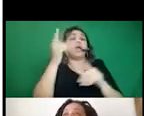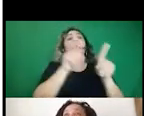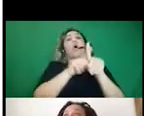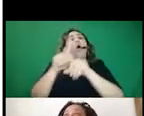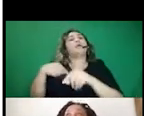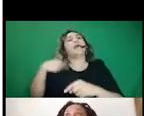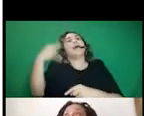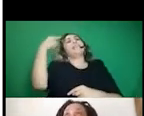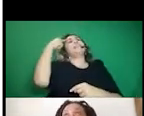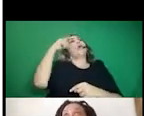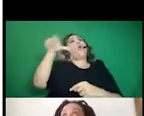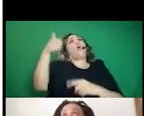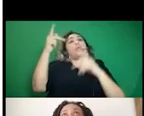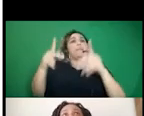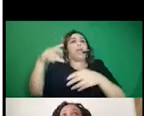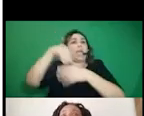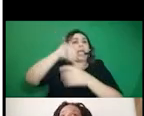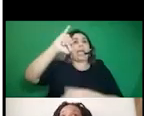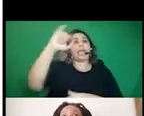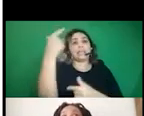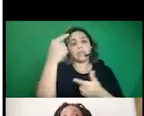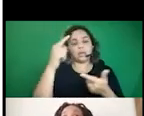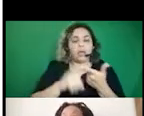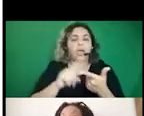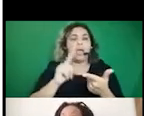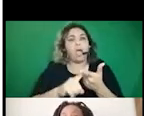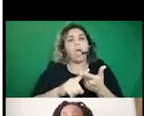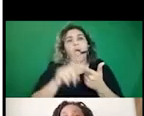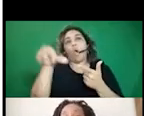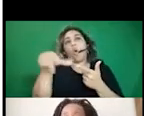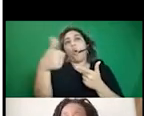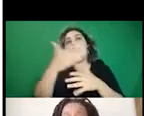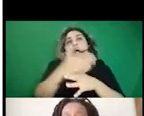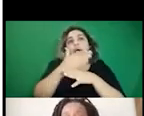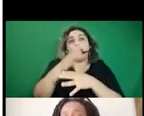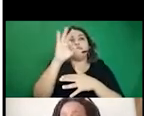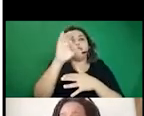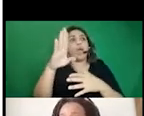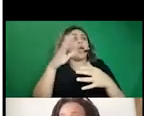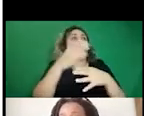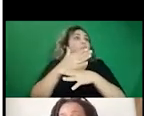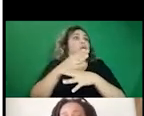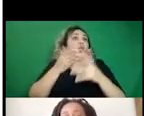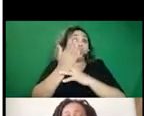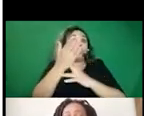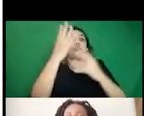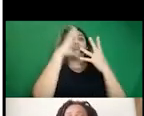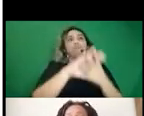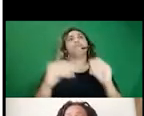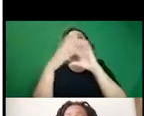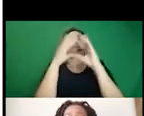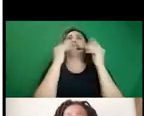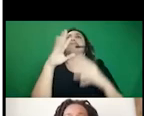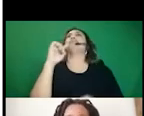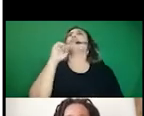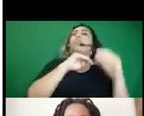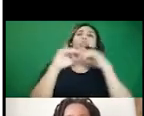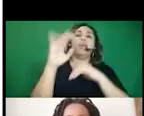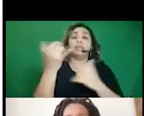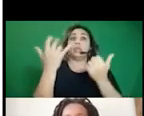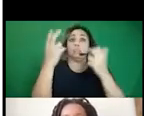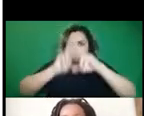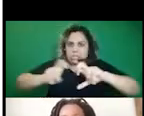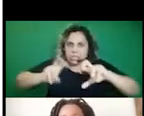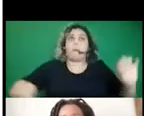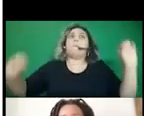think about like the people on Instagram and others sharing misinformation through stories. Um, so there's a lot to dig into